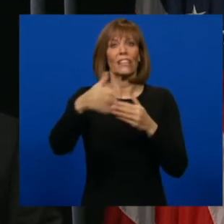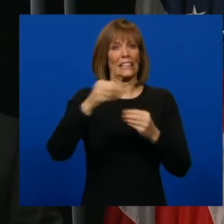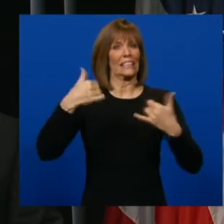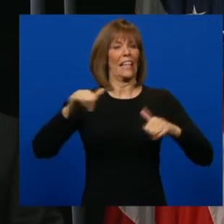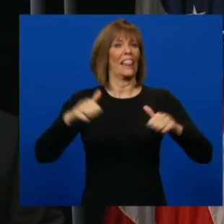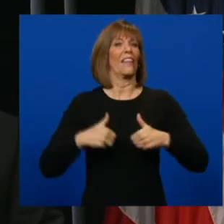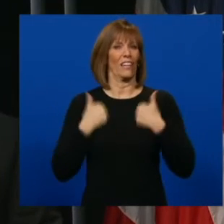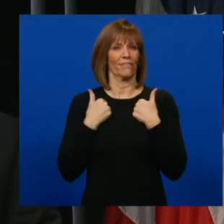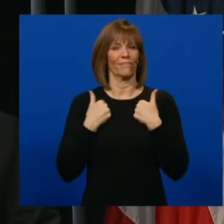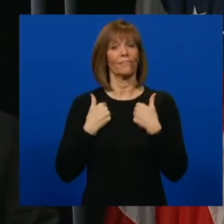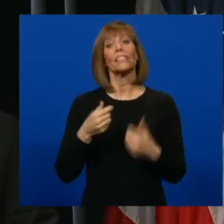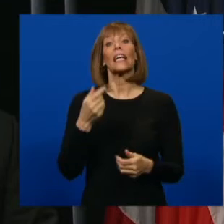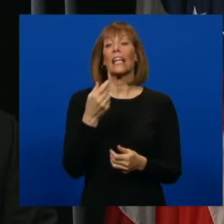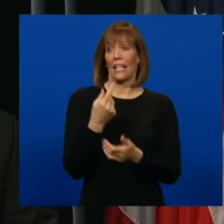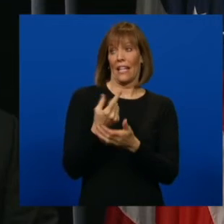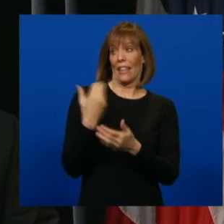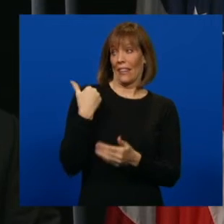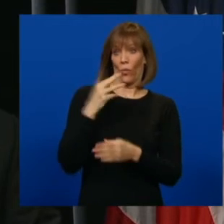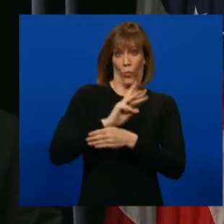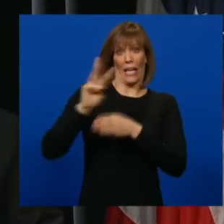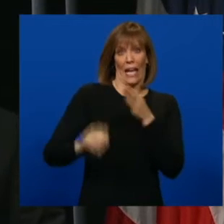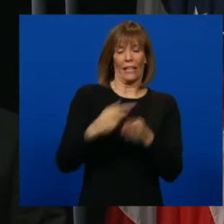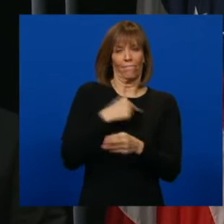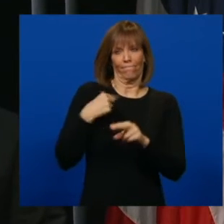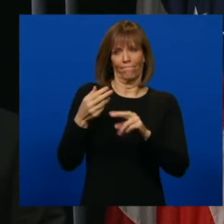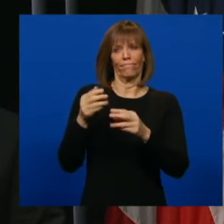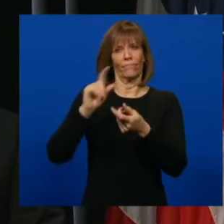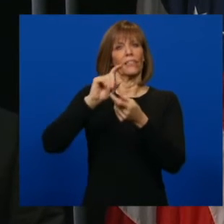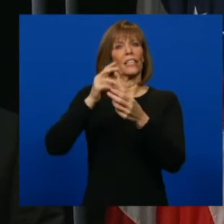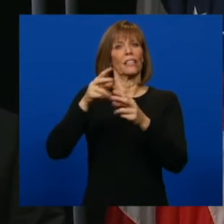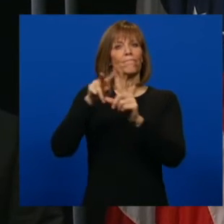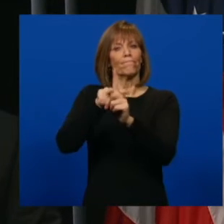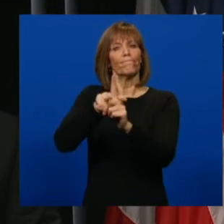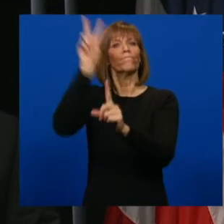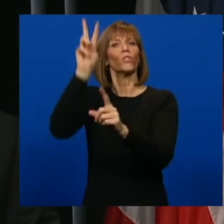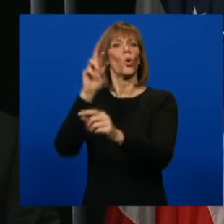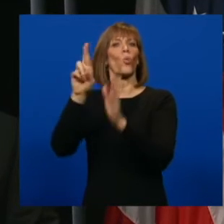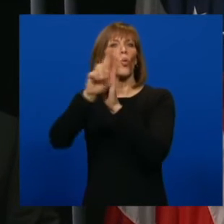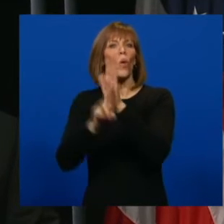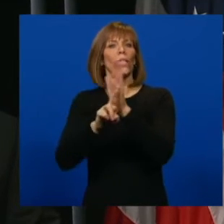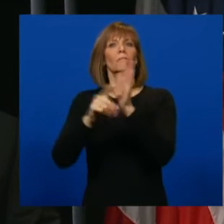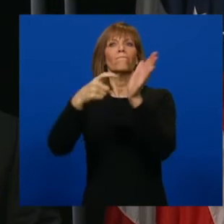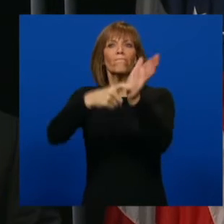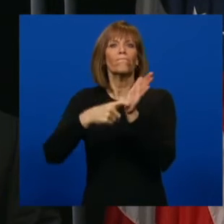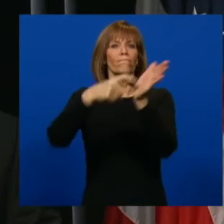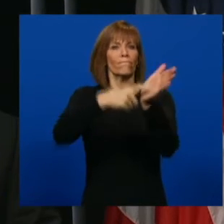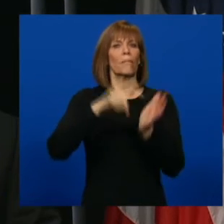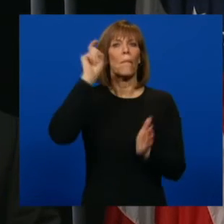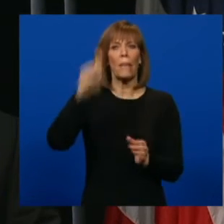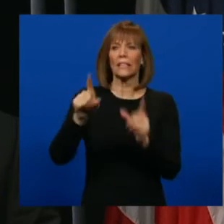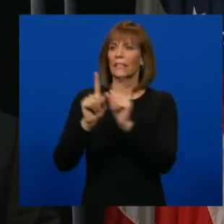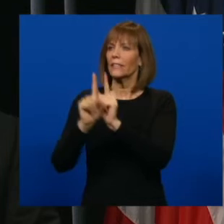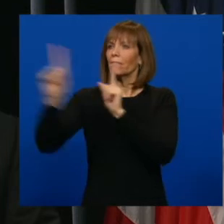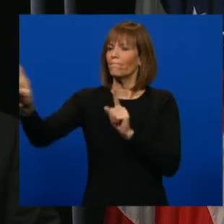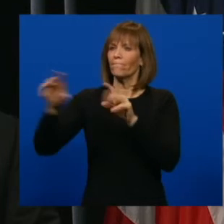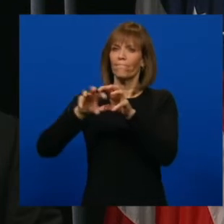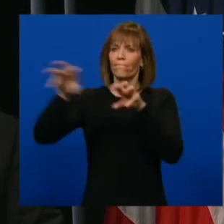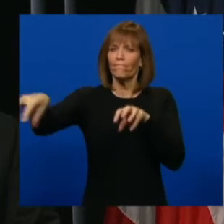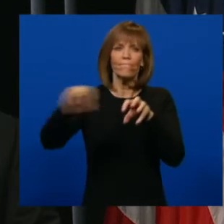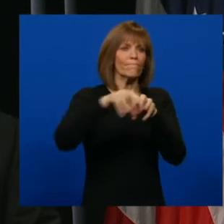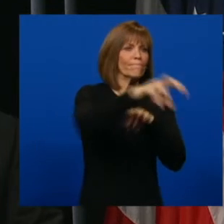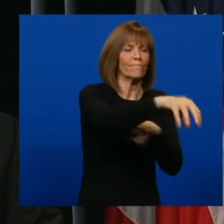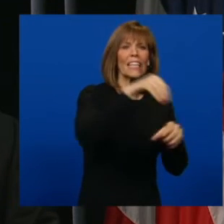emergency disaster proclamation went into effect, lifting statewide requirements to ensure social distancing in certain